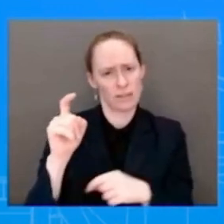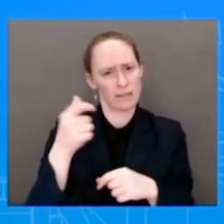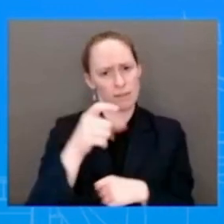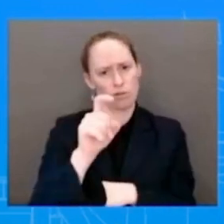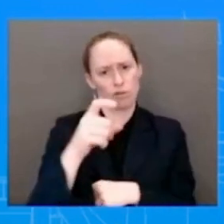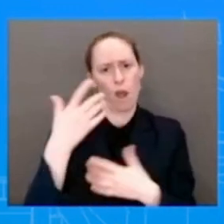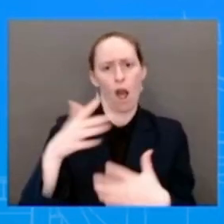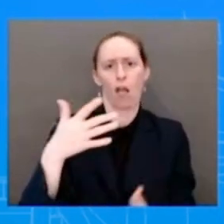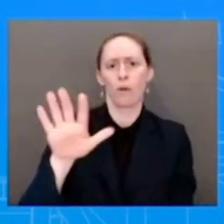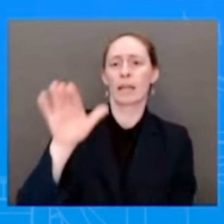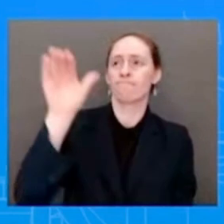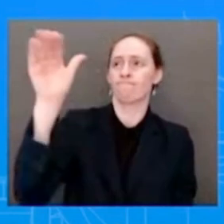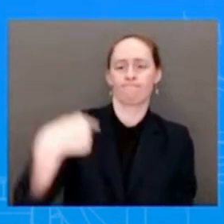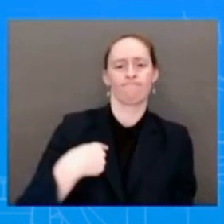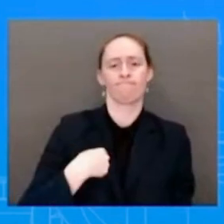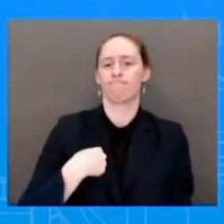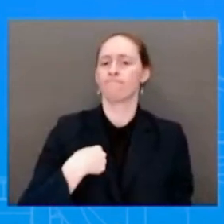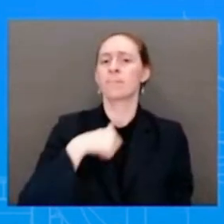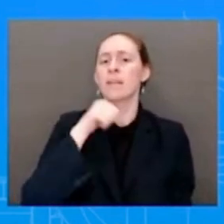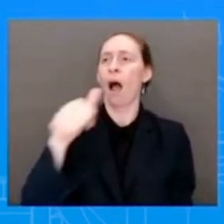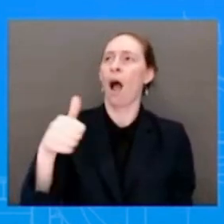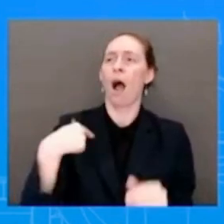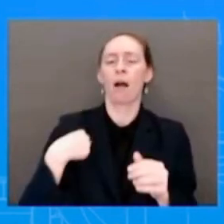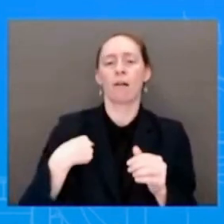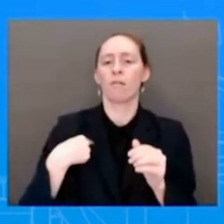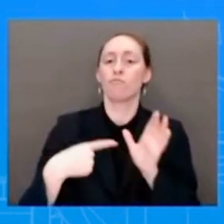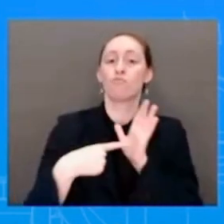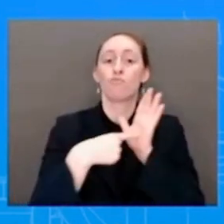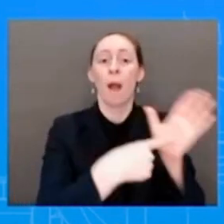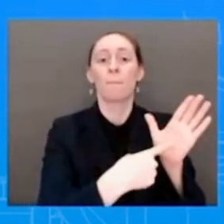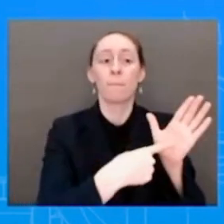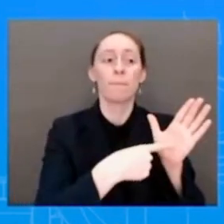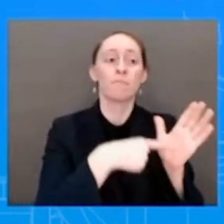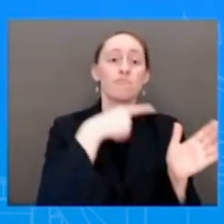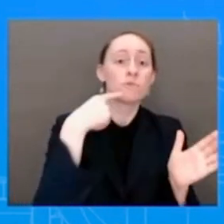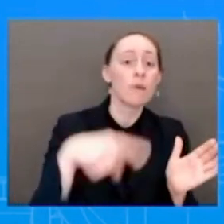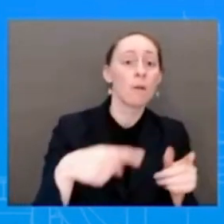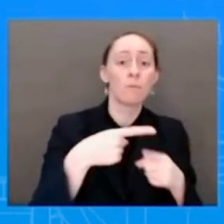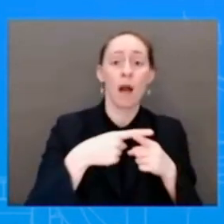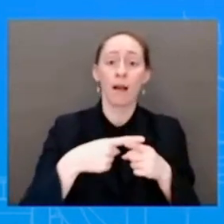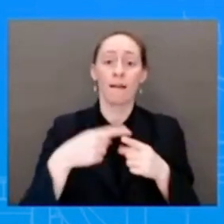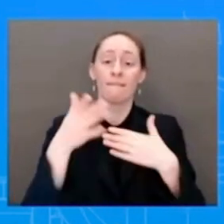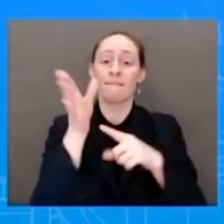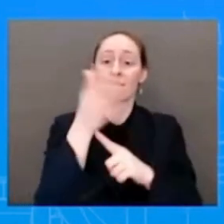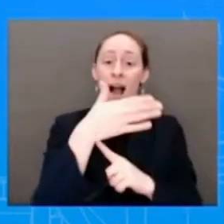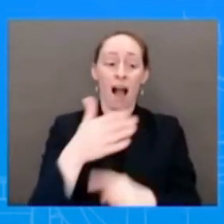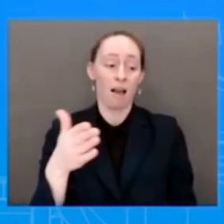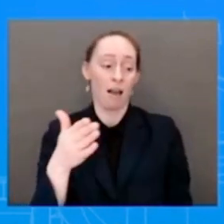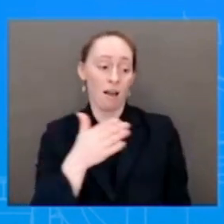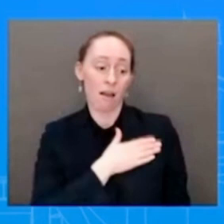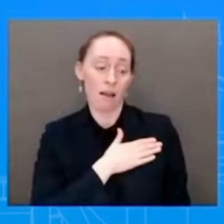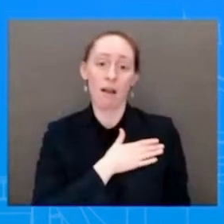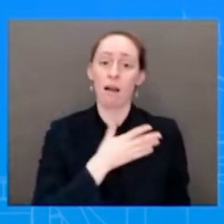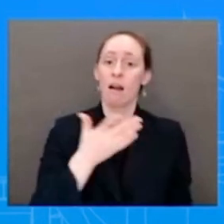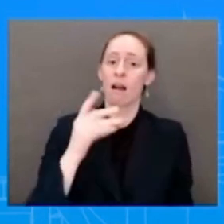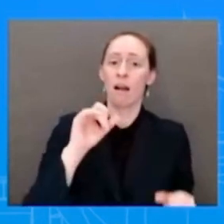Belarusian flags, emblems, and athems should be prohibited as well. And then I'll come to the back. Go ahead. Thank you, Karine.